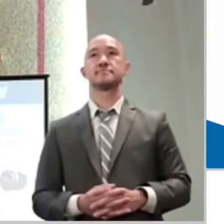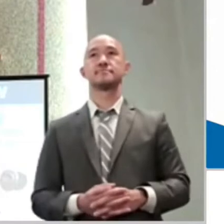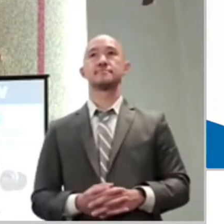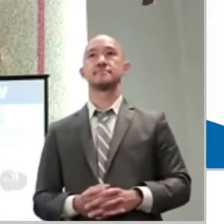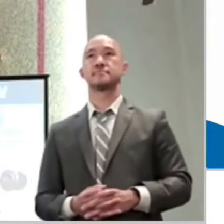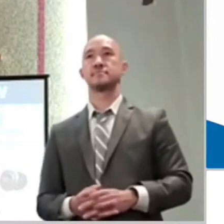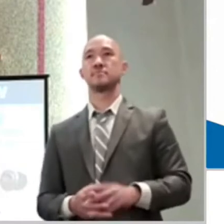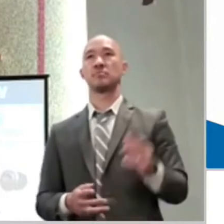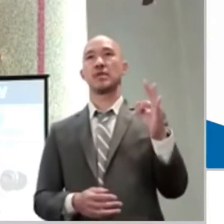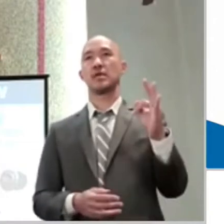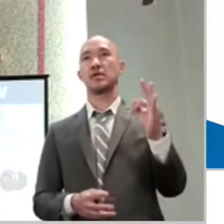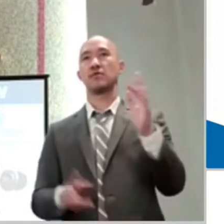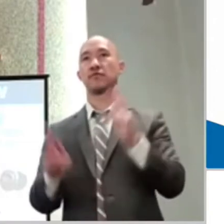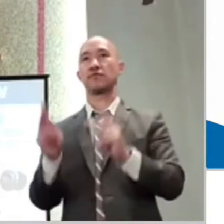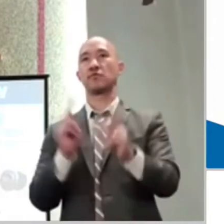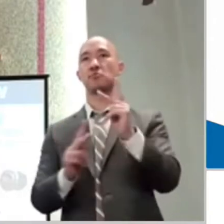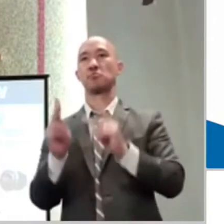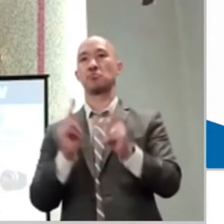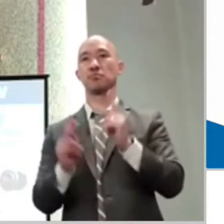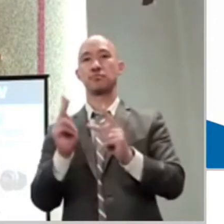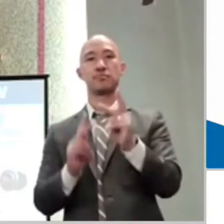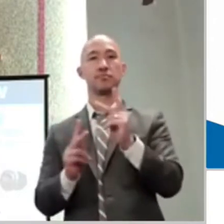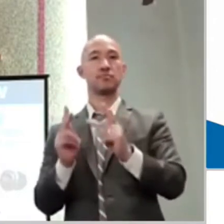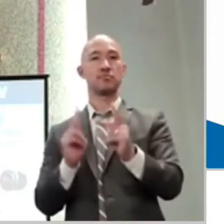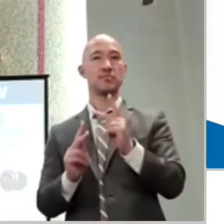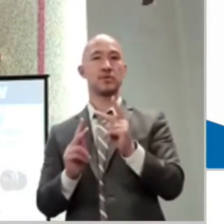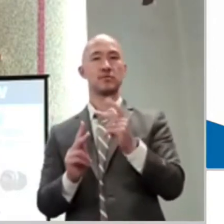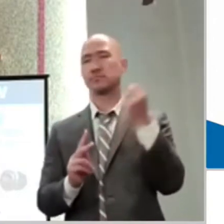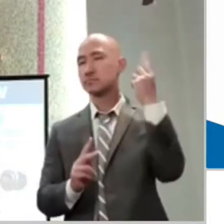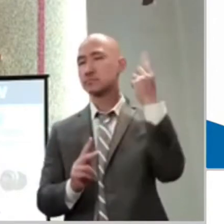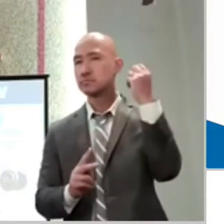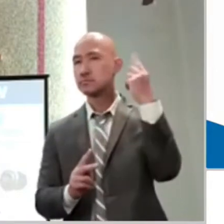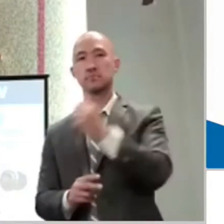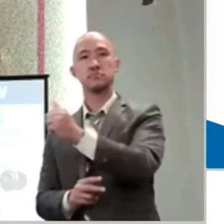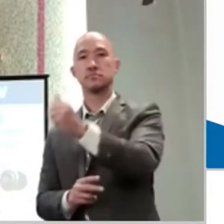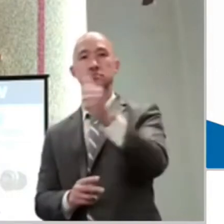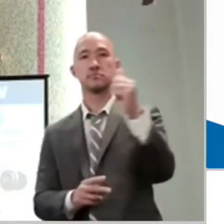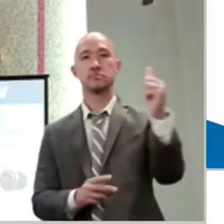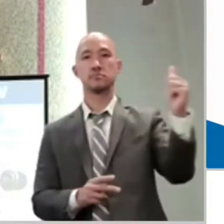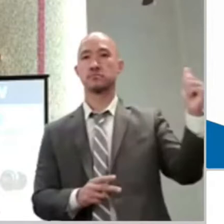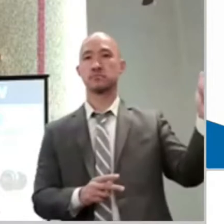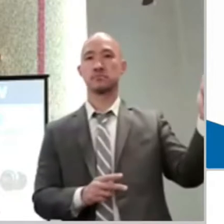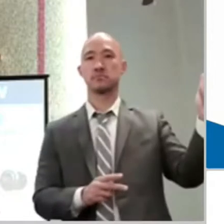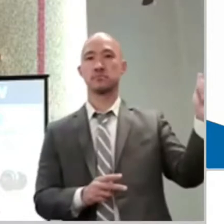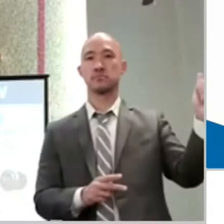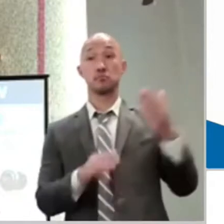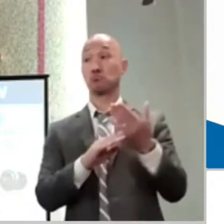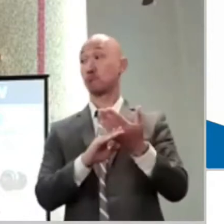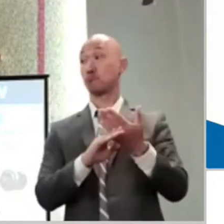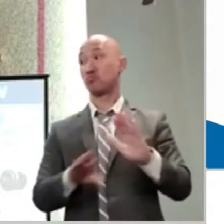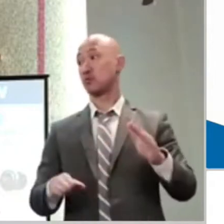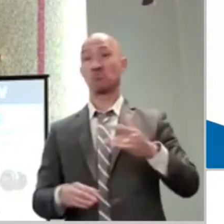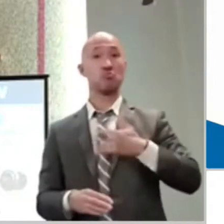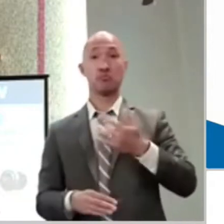because someone doesn't get your plight or your issues. They're only human.